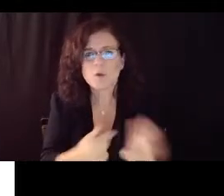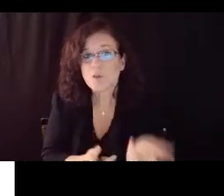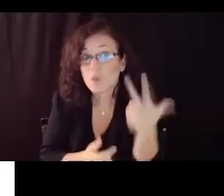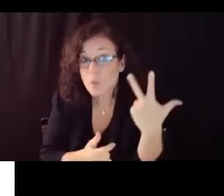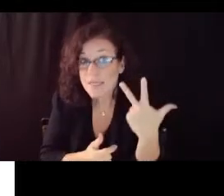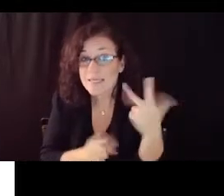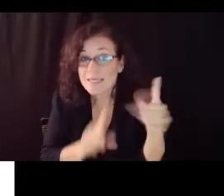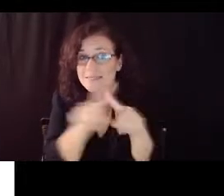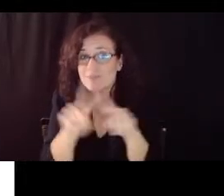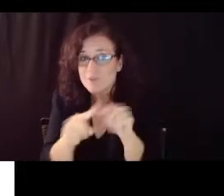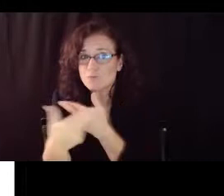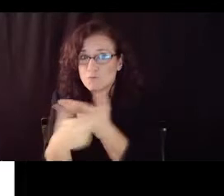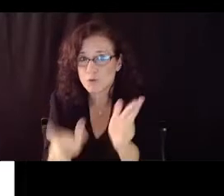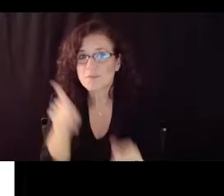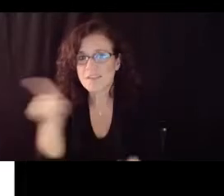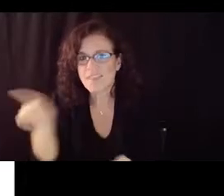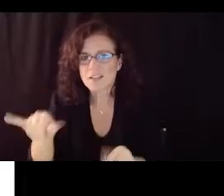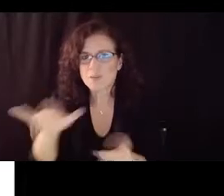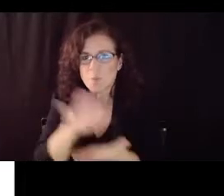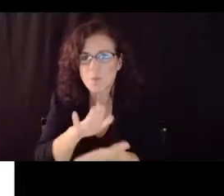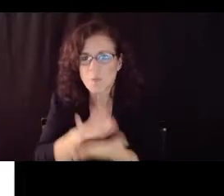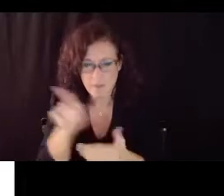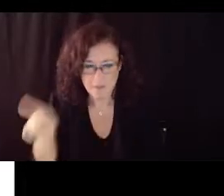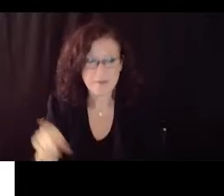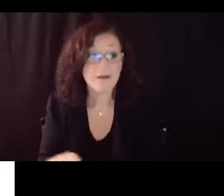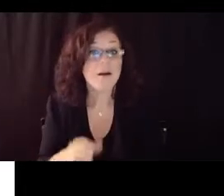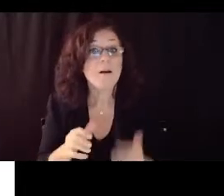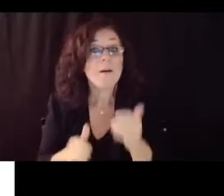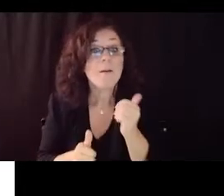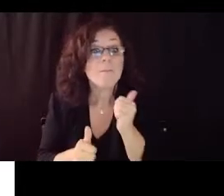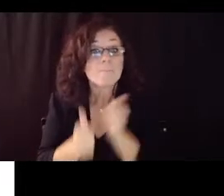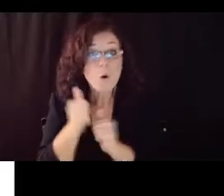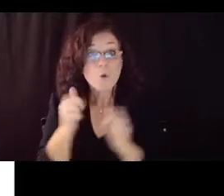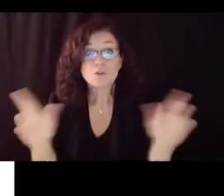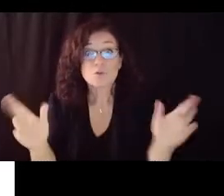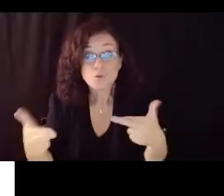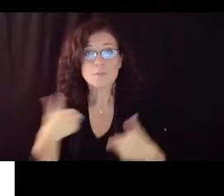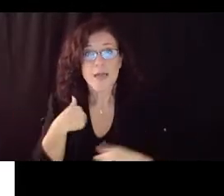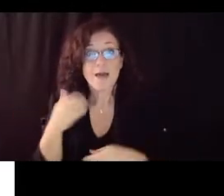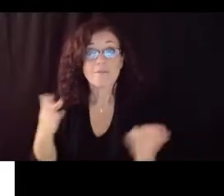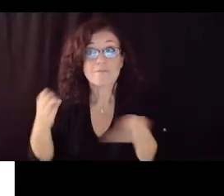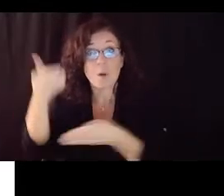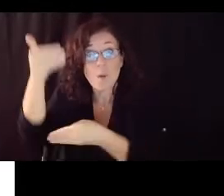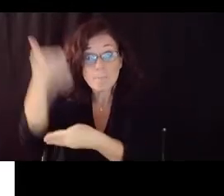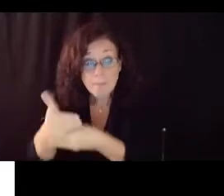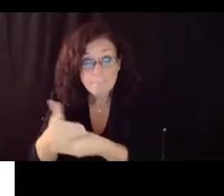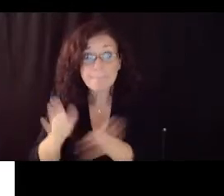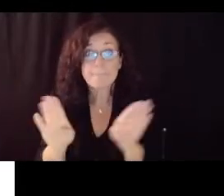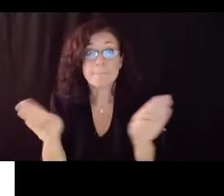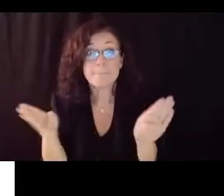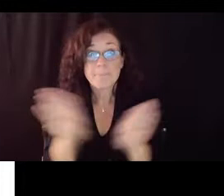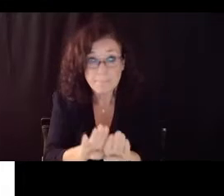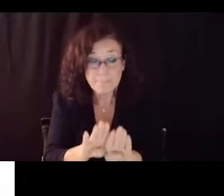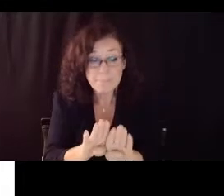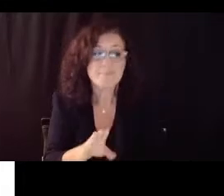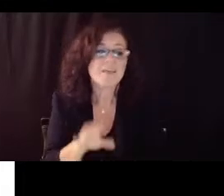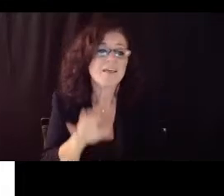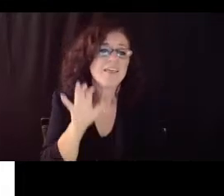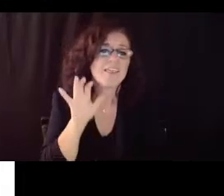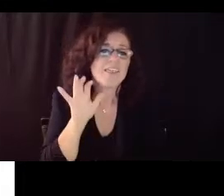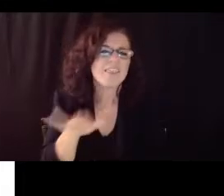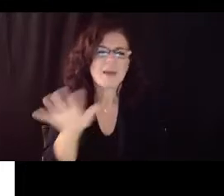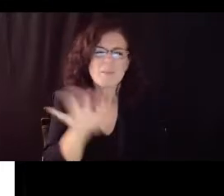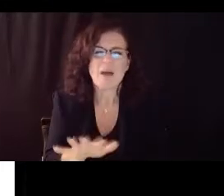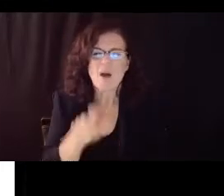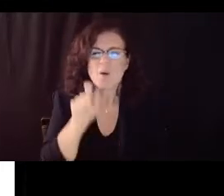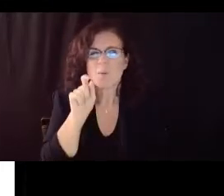um most of the rooms with the windows closed and the doors closed were between 0.5 and two air changes per hour so pretty low